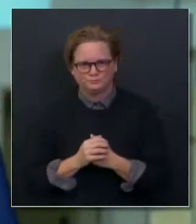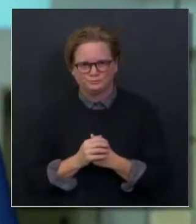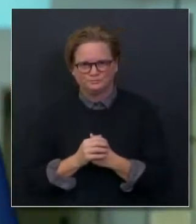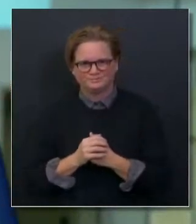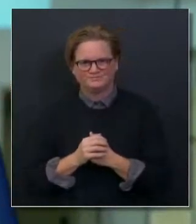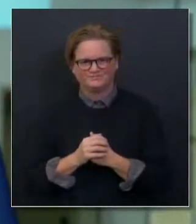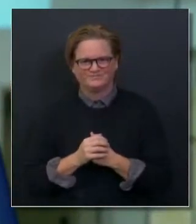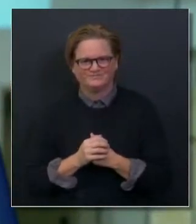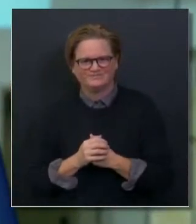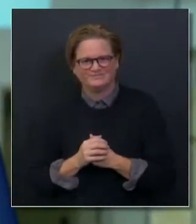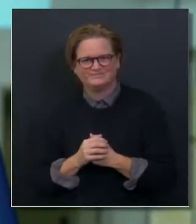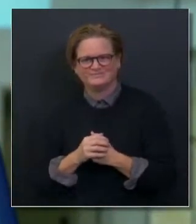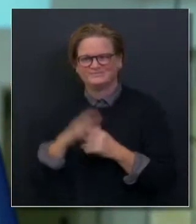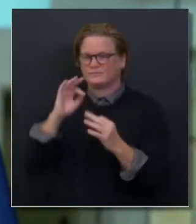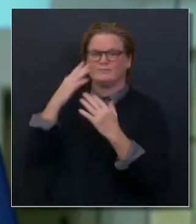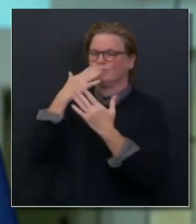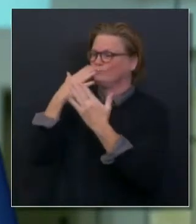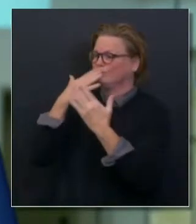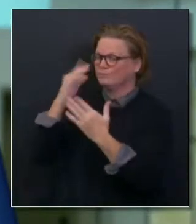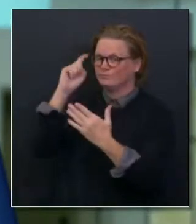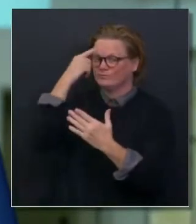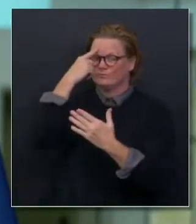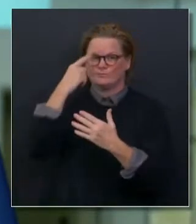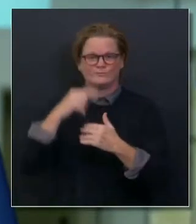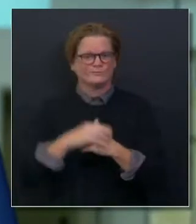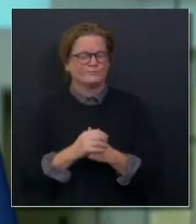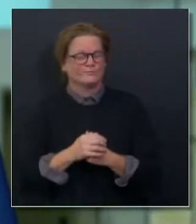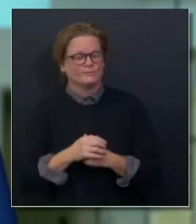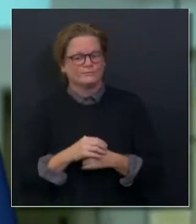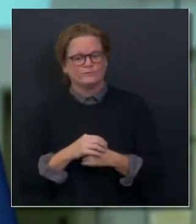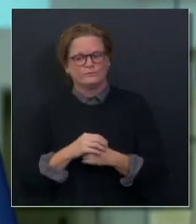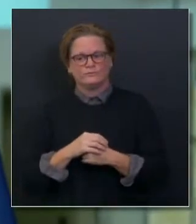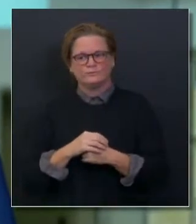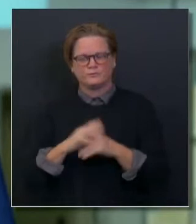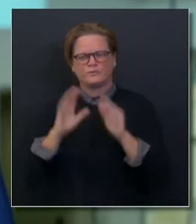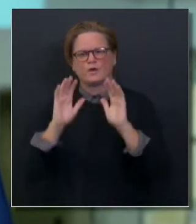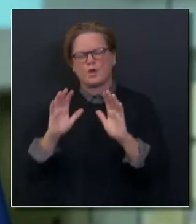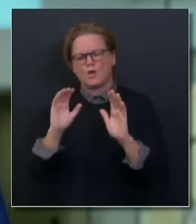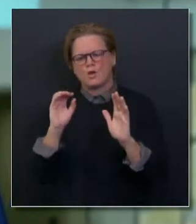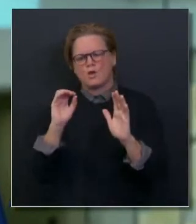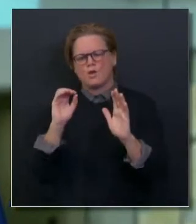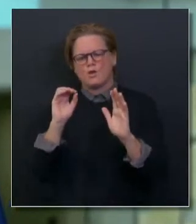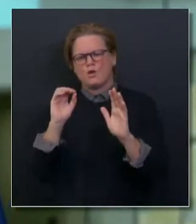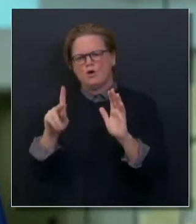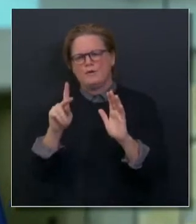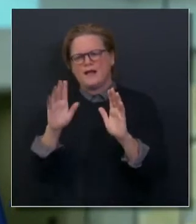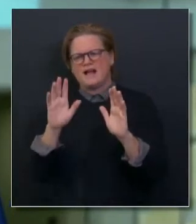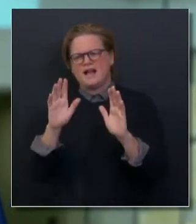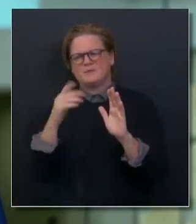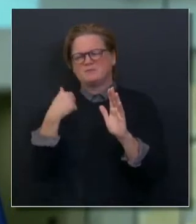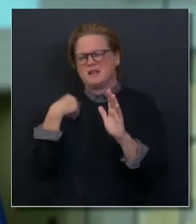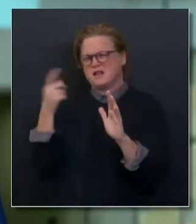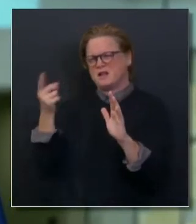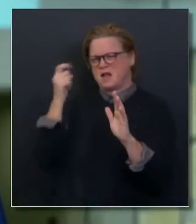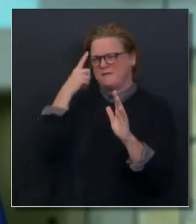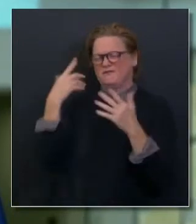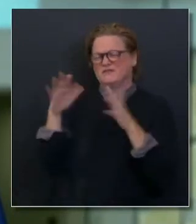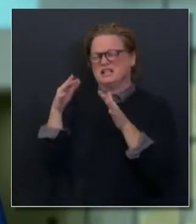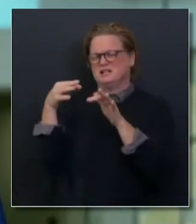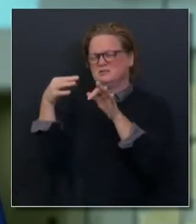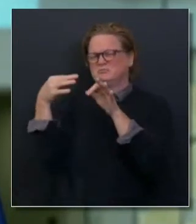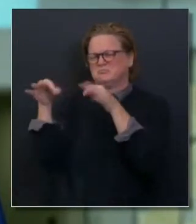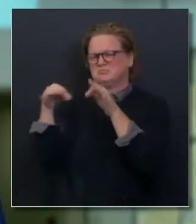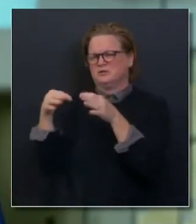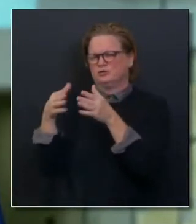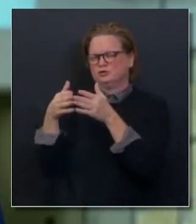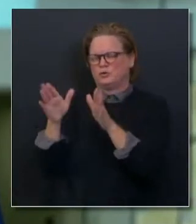Thanks, Governor. And really picking up where the Governor left off, a few things to answer your questions directly. First, as of this